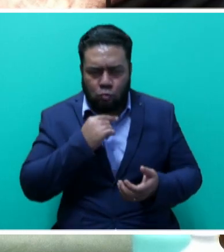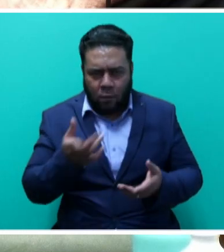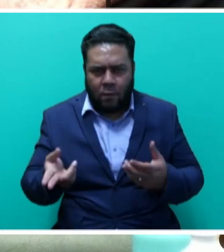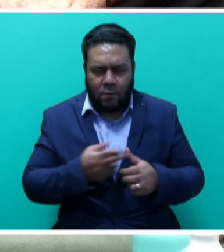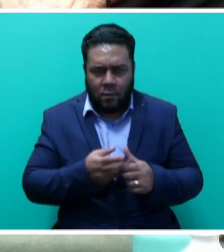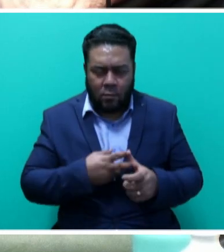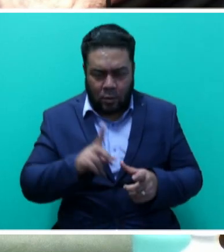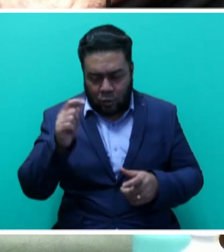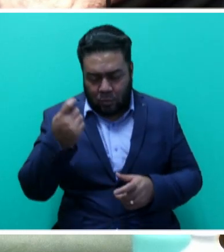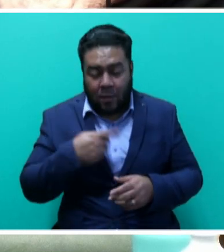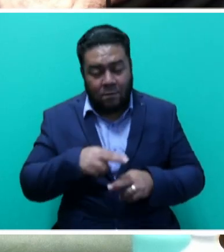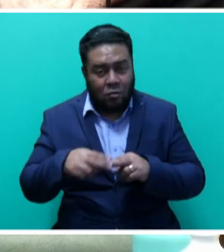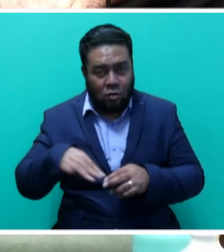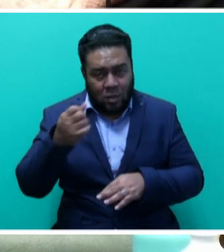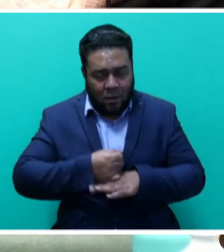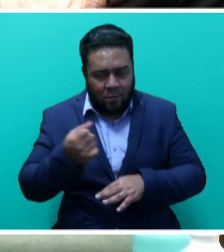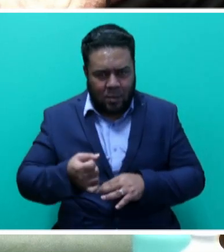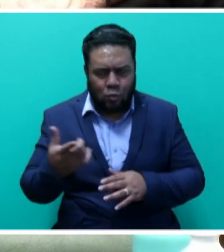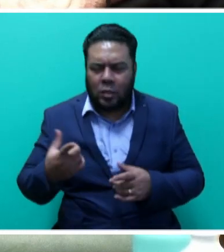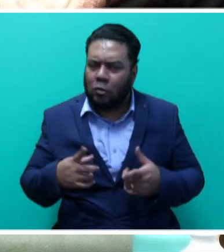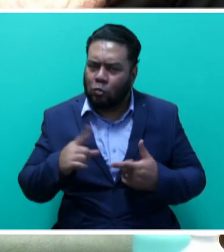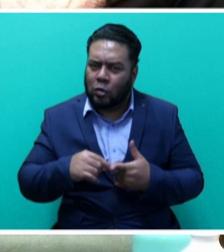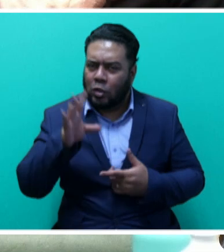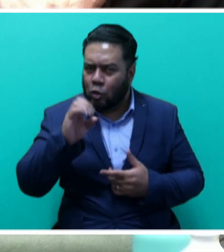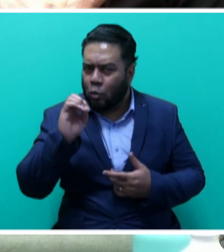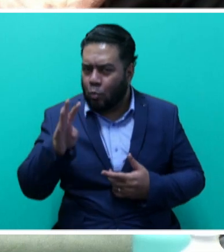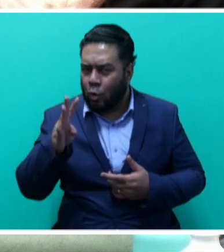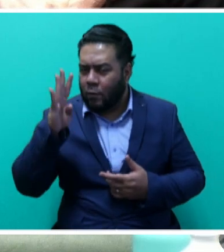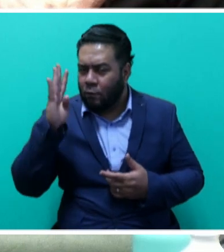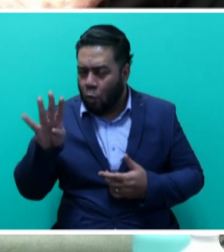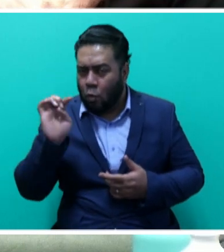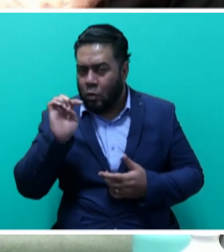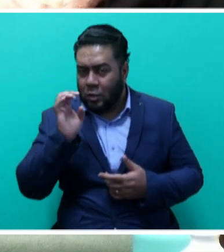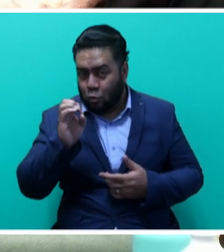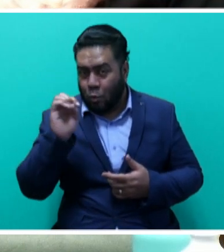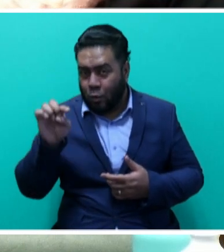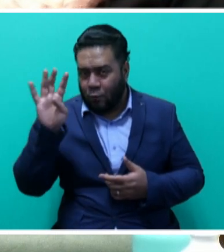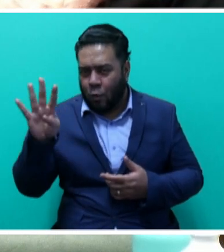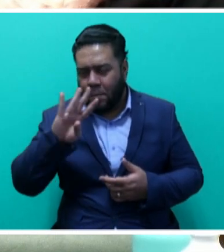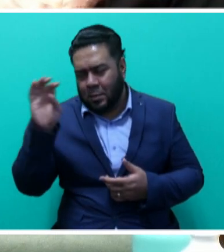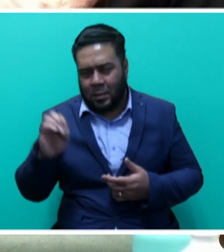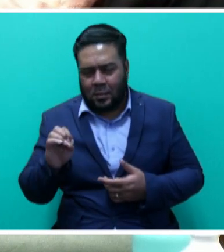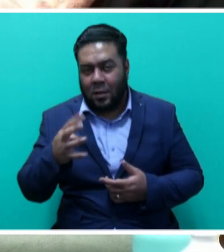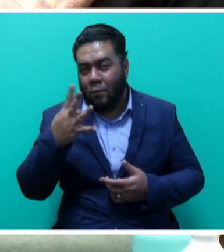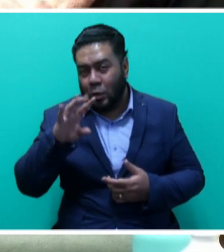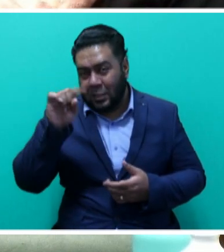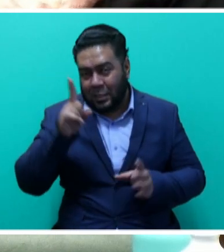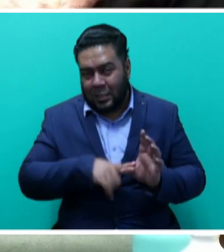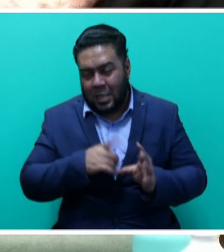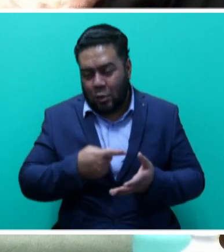the Fijian Government has received with an interest rate of 0.4% per annum, and a 40-year repayment term